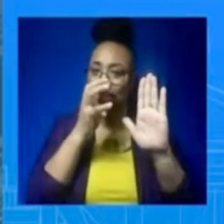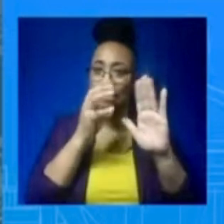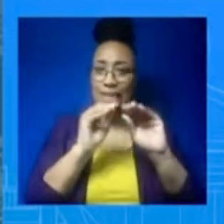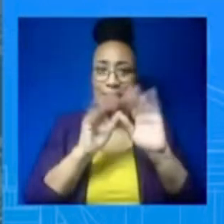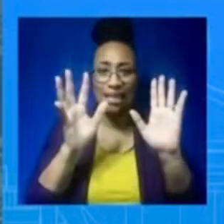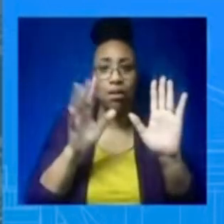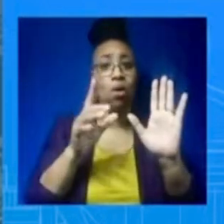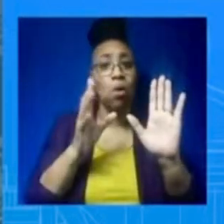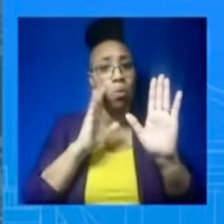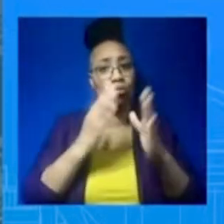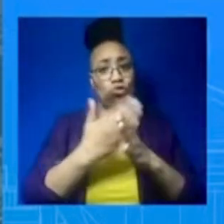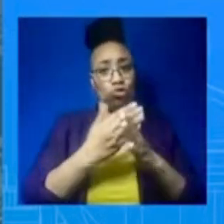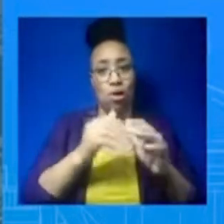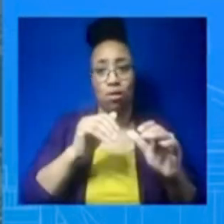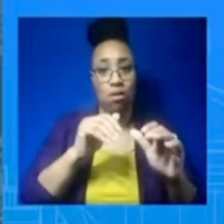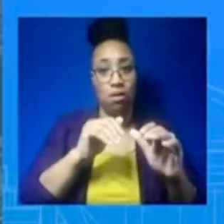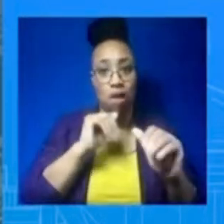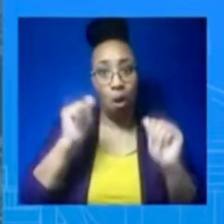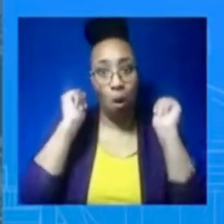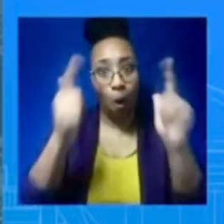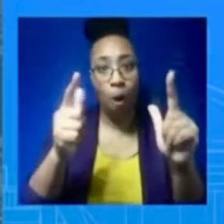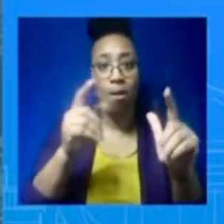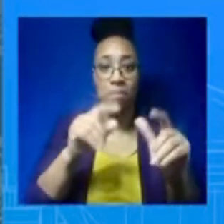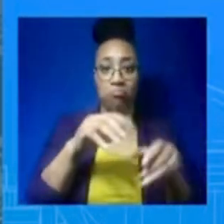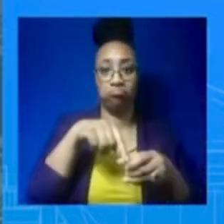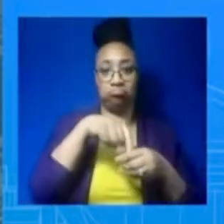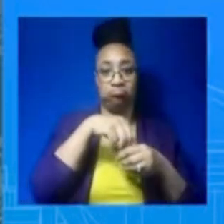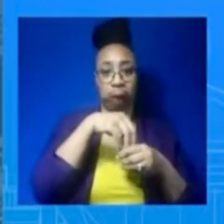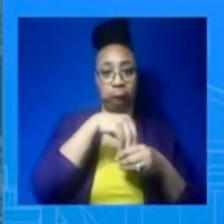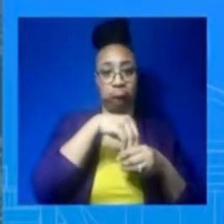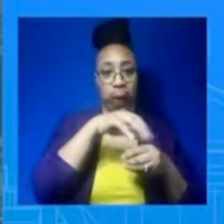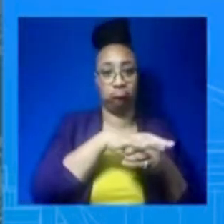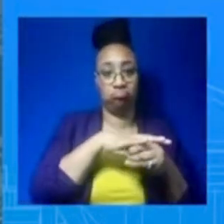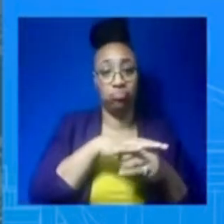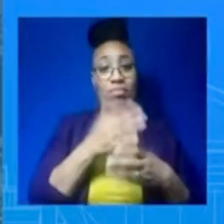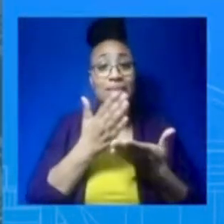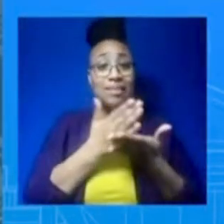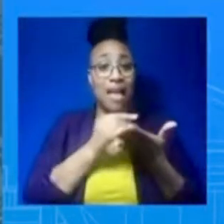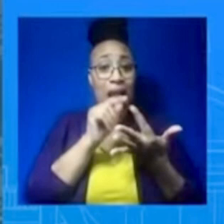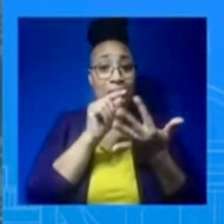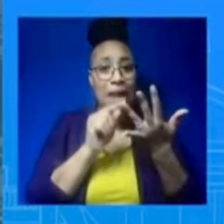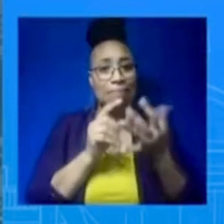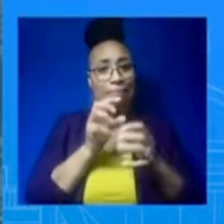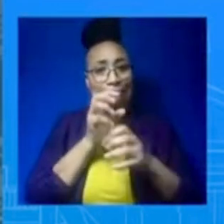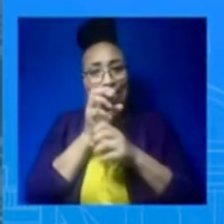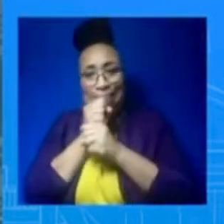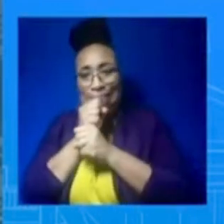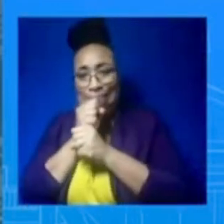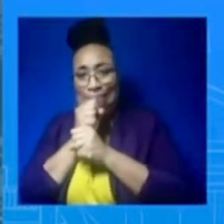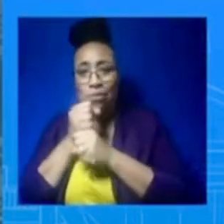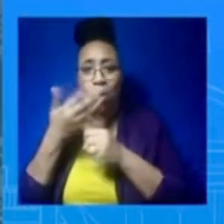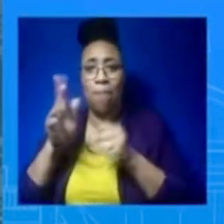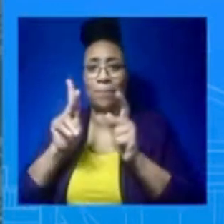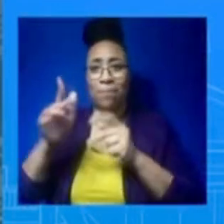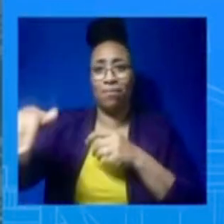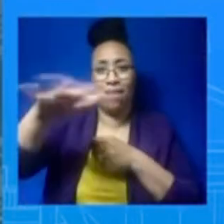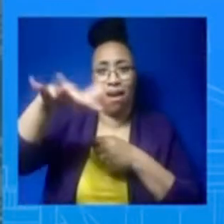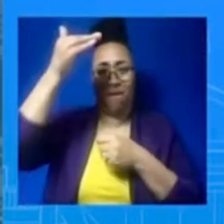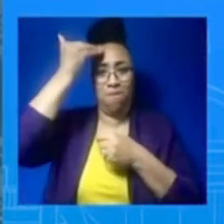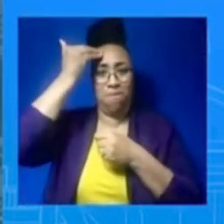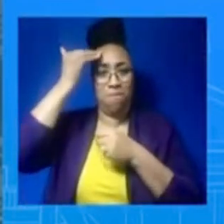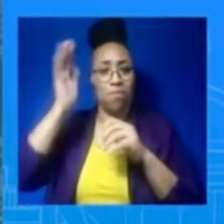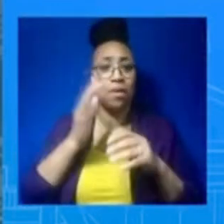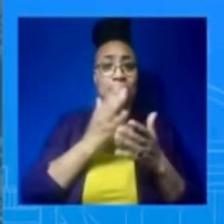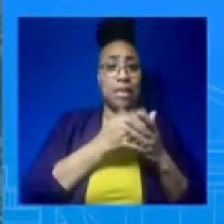will be classified, and we want to make sure that we protect, we'll protect that. And so I'm just going to let the team do its work, and